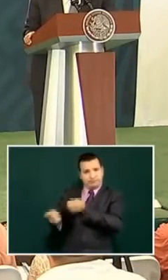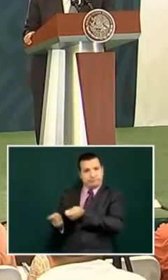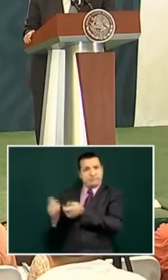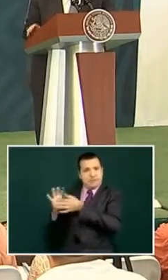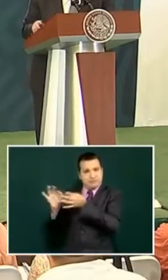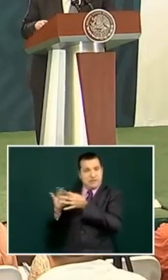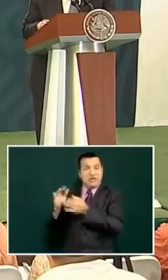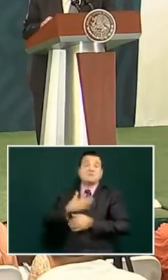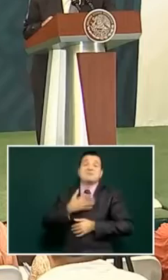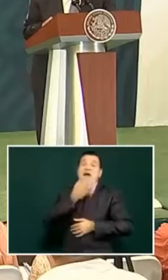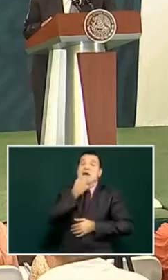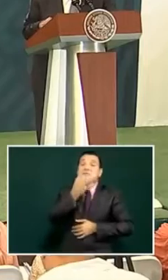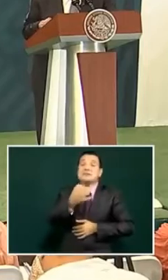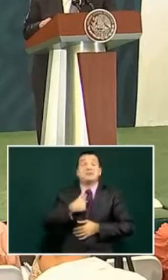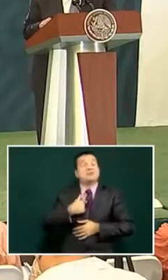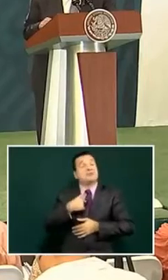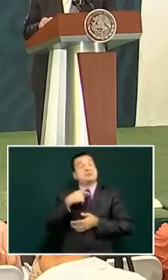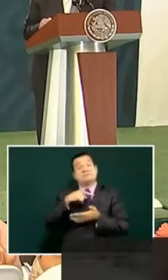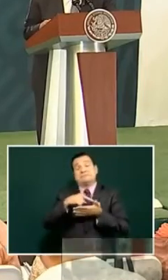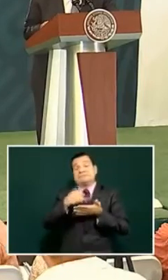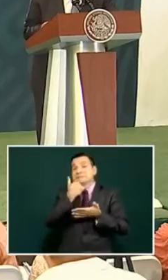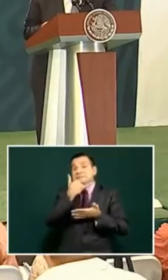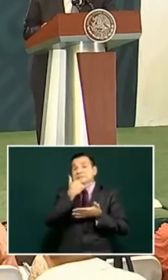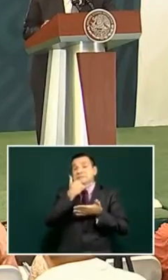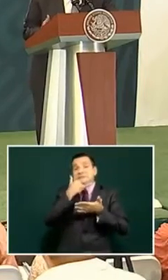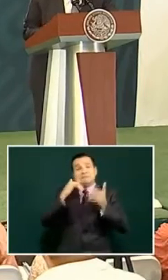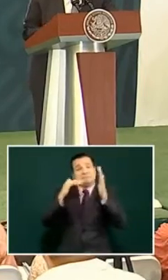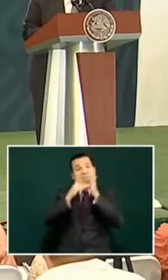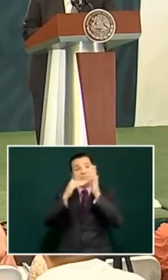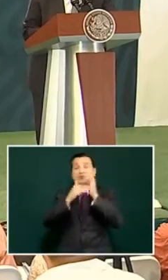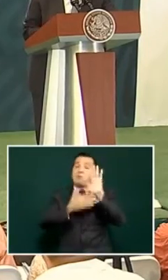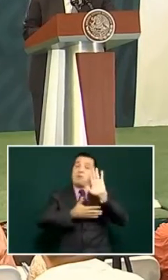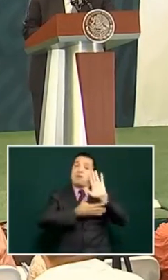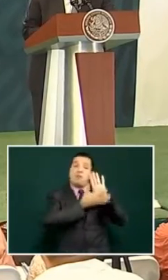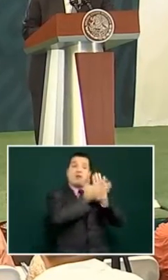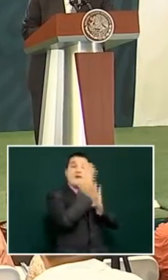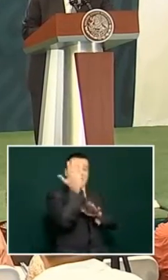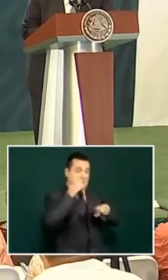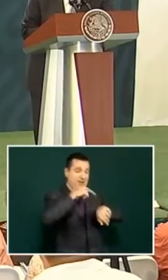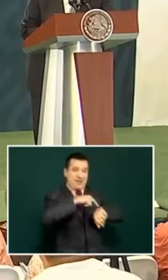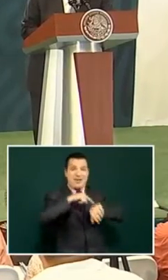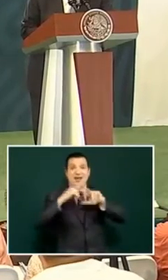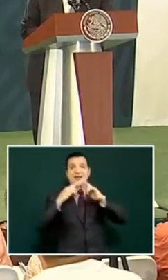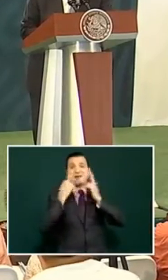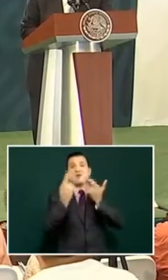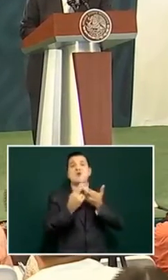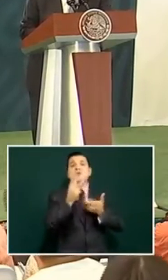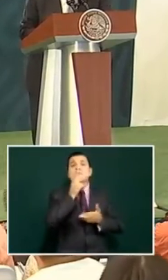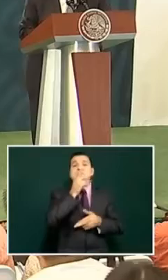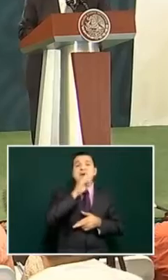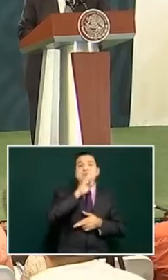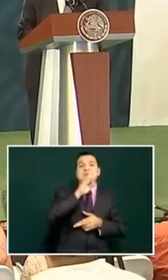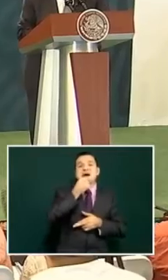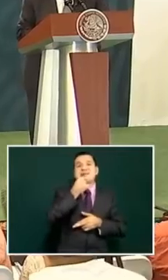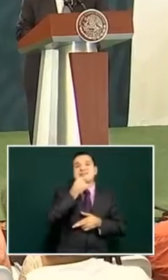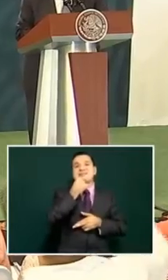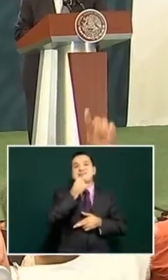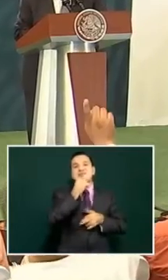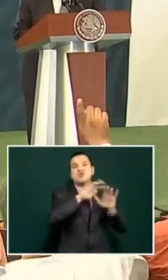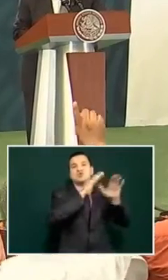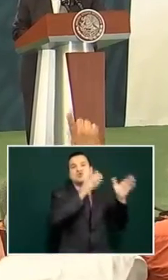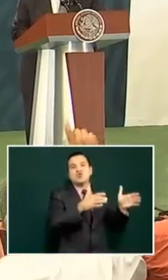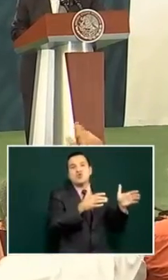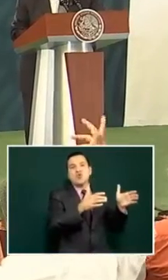because he has to go to the mothers and fathers of that daycare and